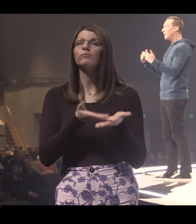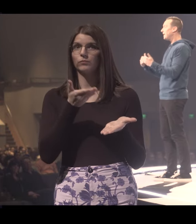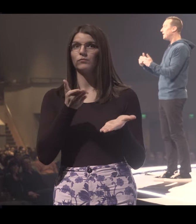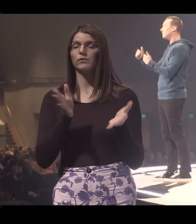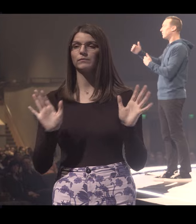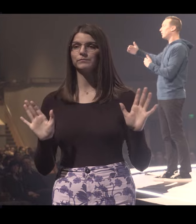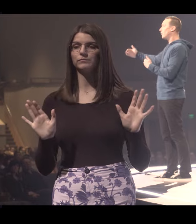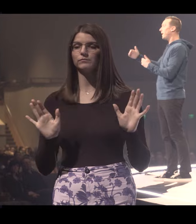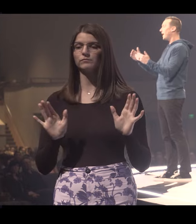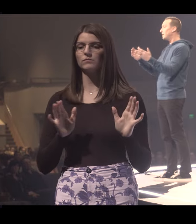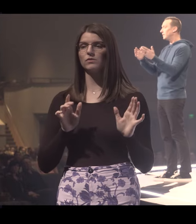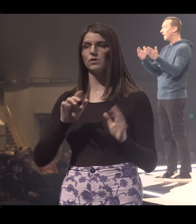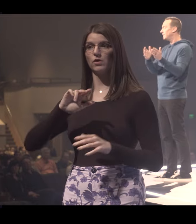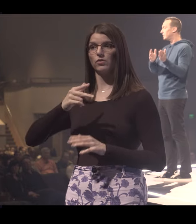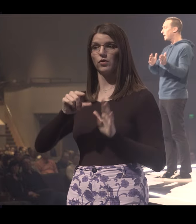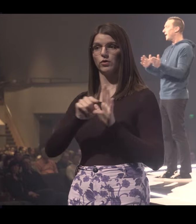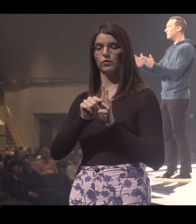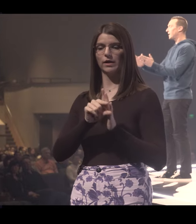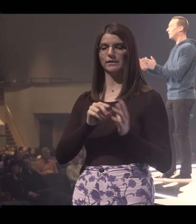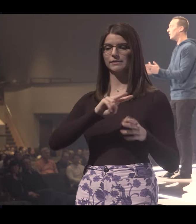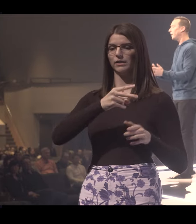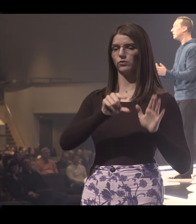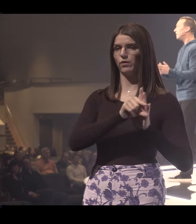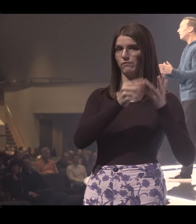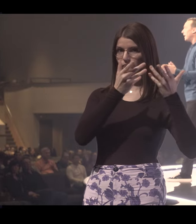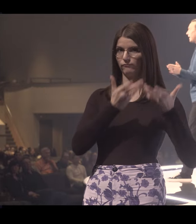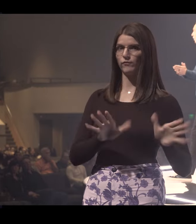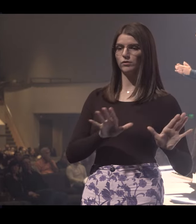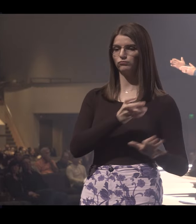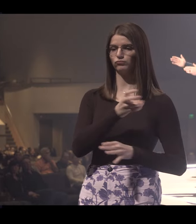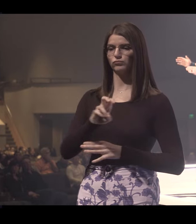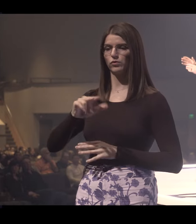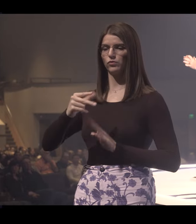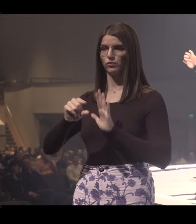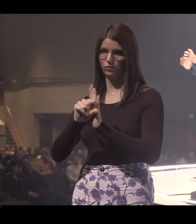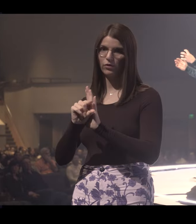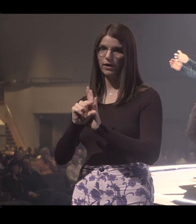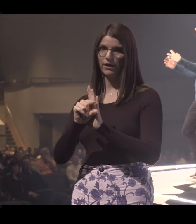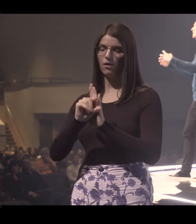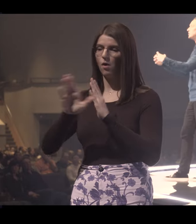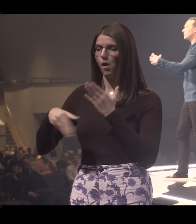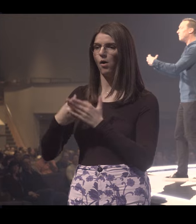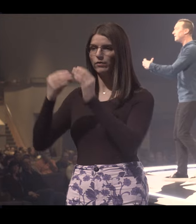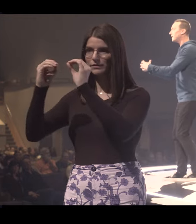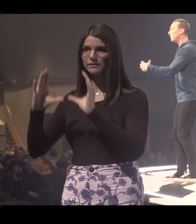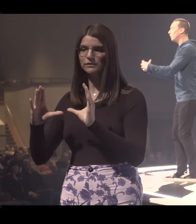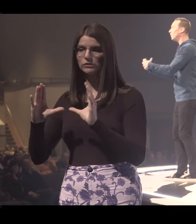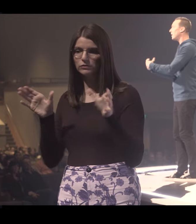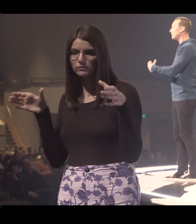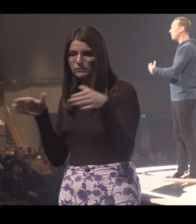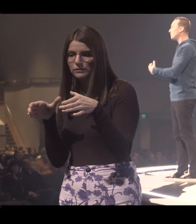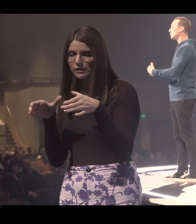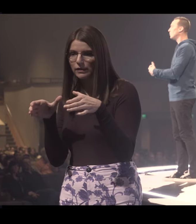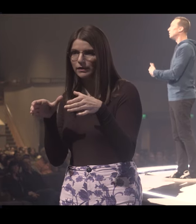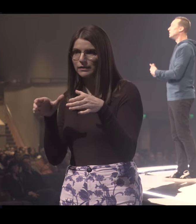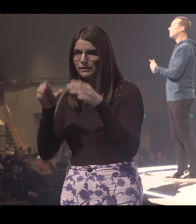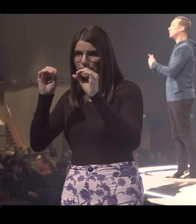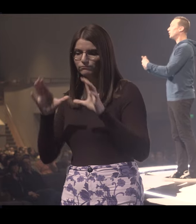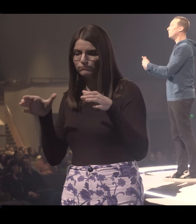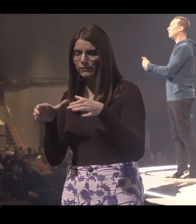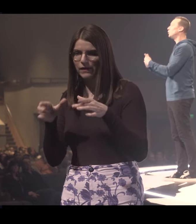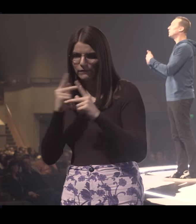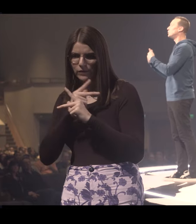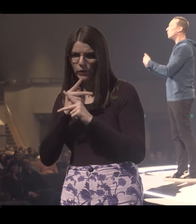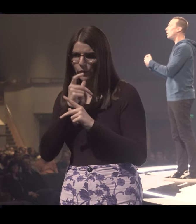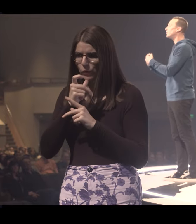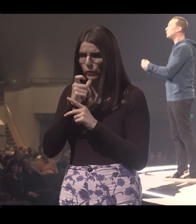prove it, going into third grade, I'd just gotten out of second grade, and going into third grade, all the third grade teachers met together at Wilcox Elementary